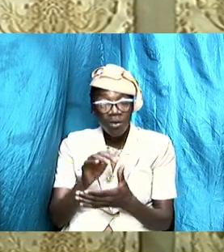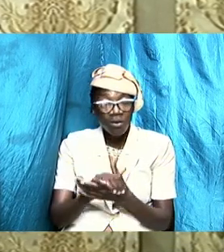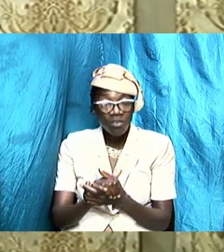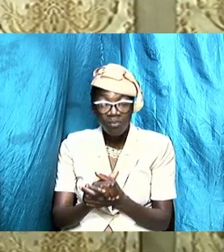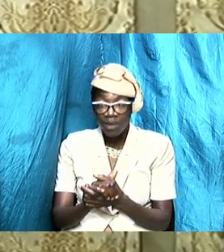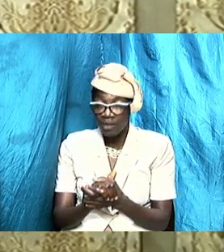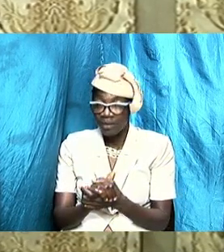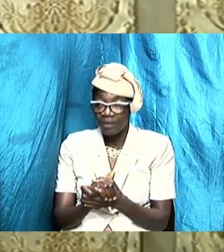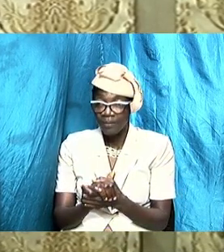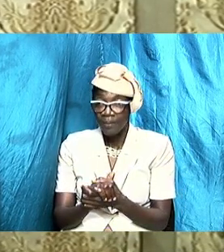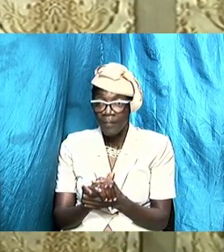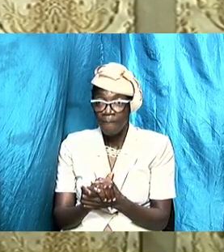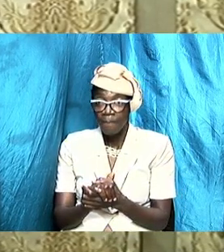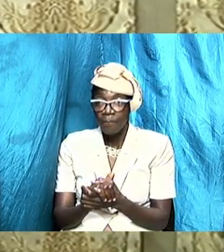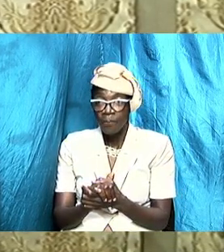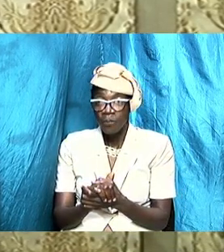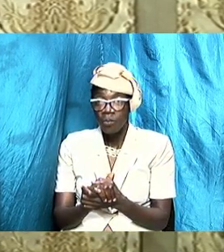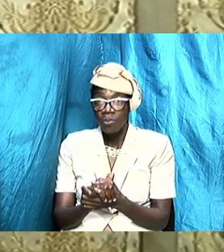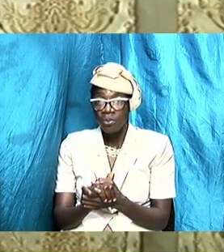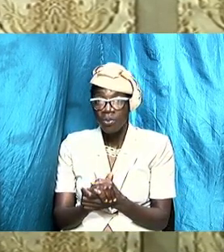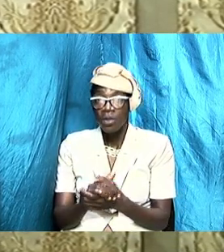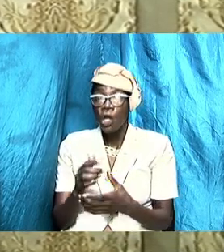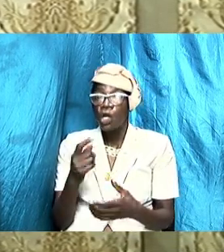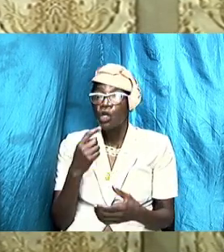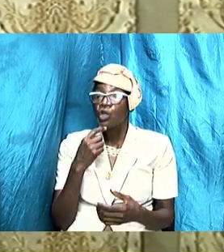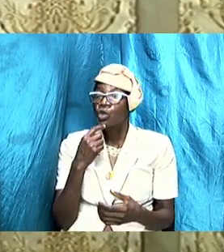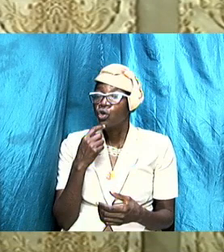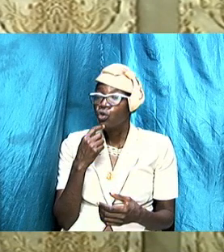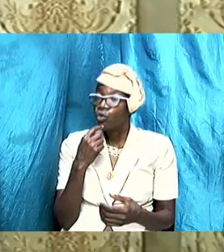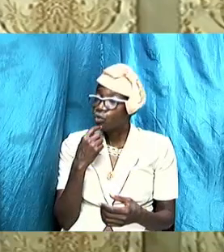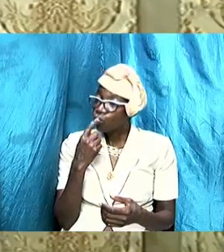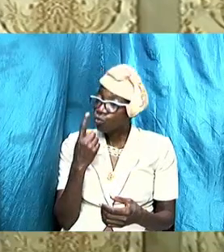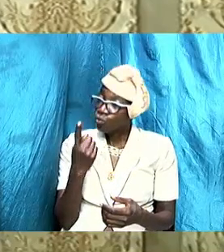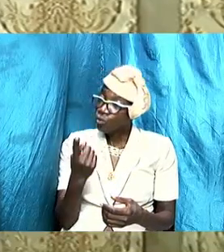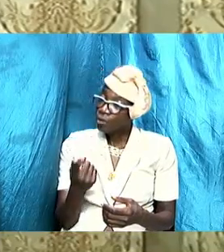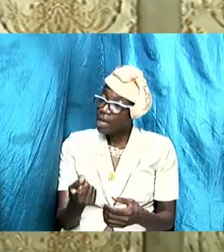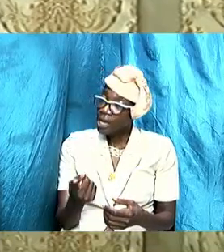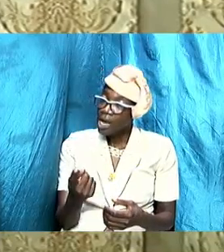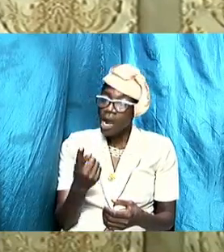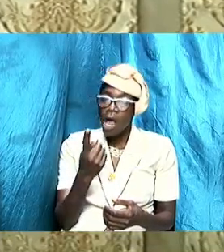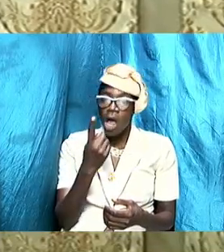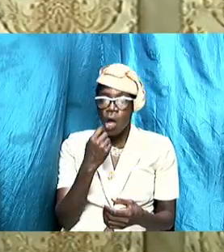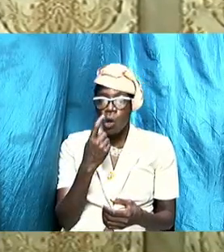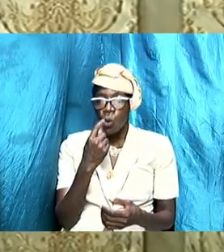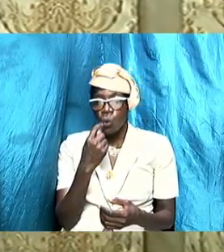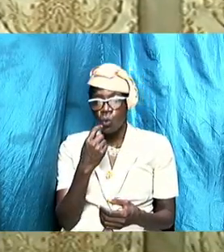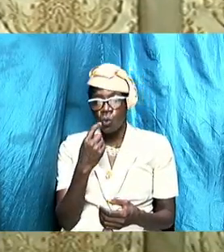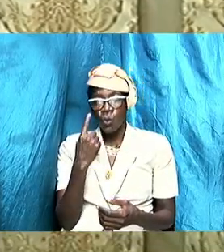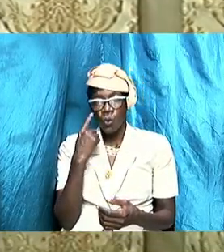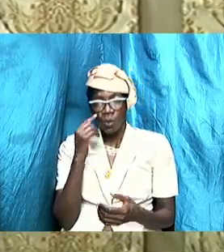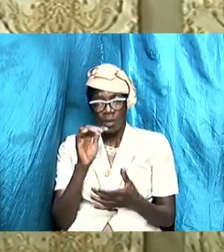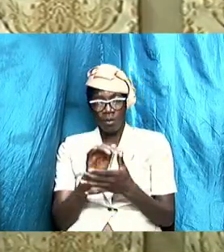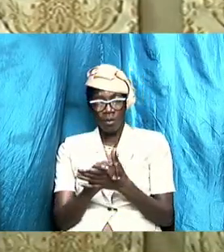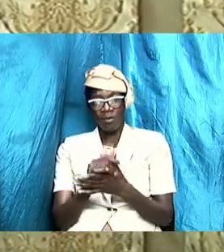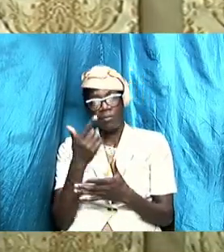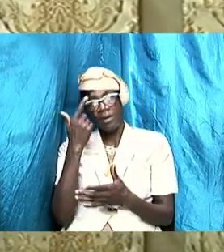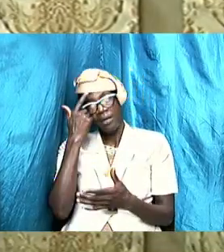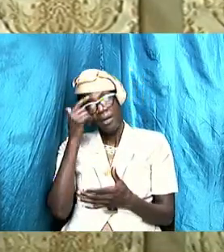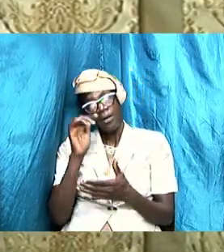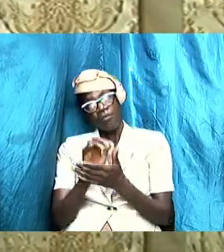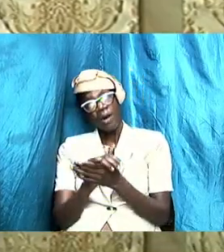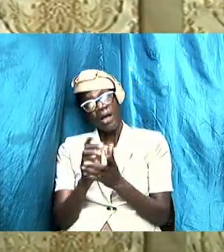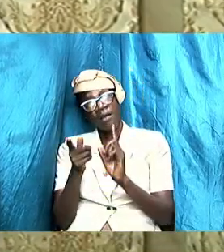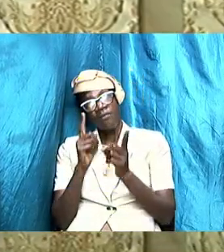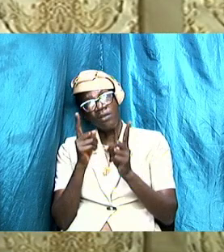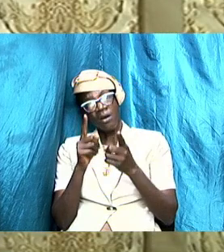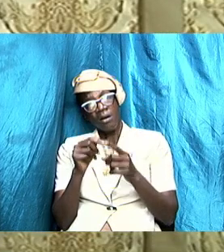have the tendency to instruct who your spouse should speak with and not